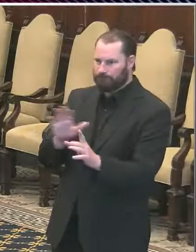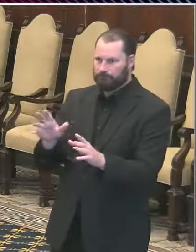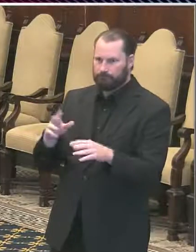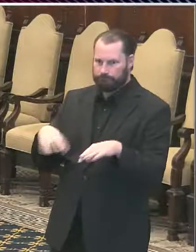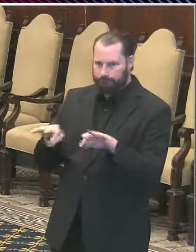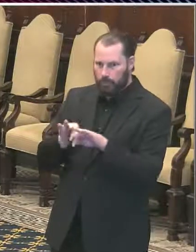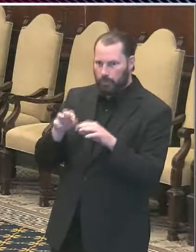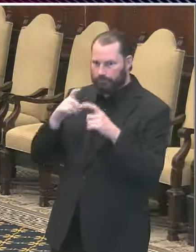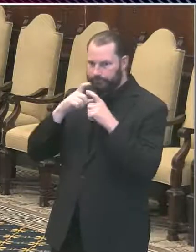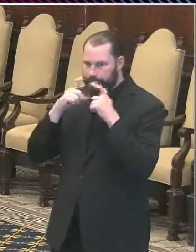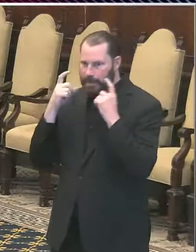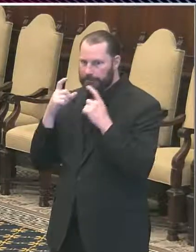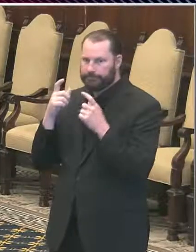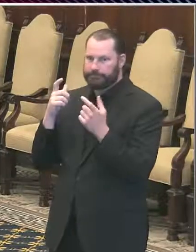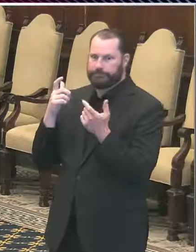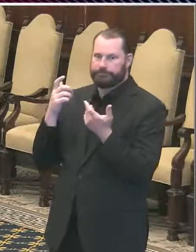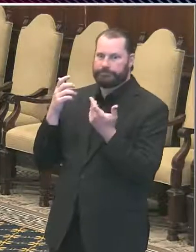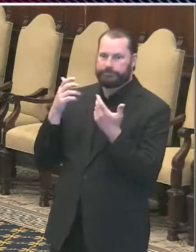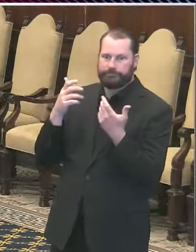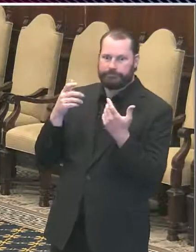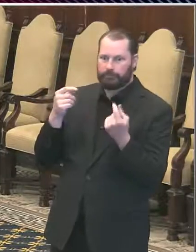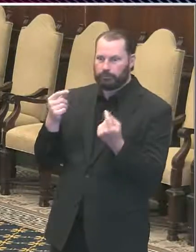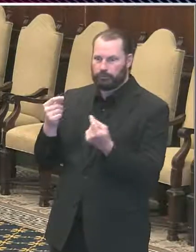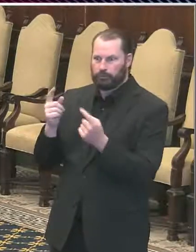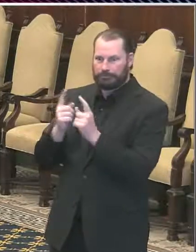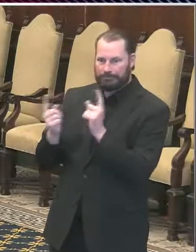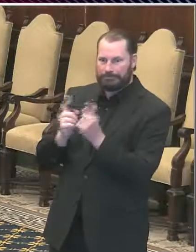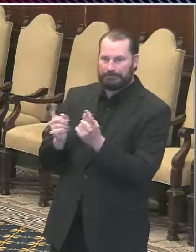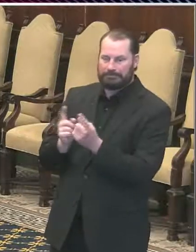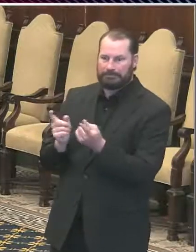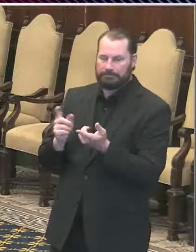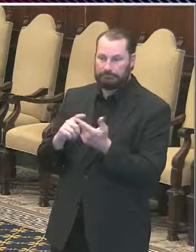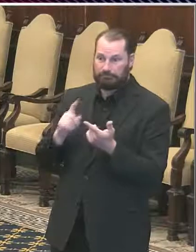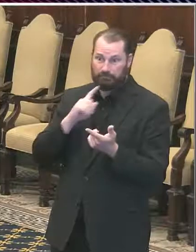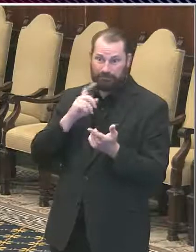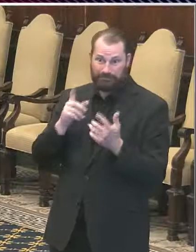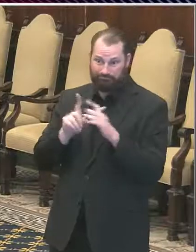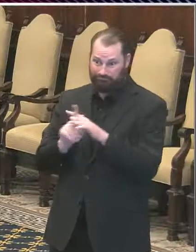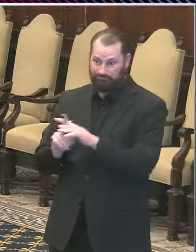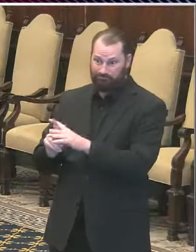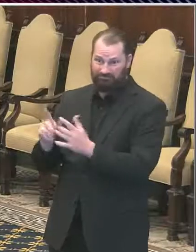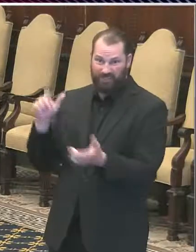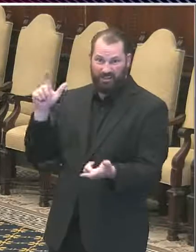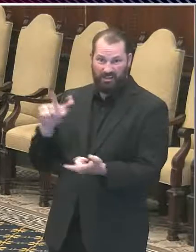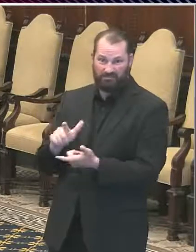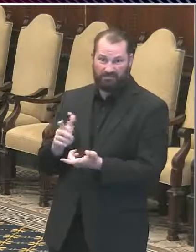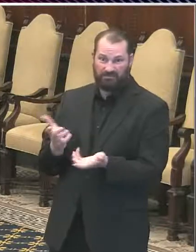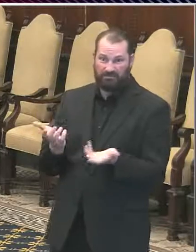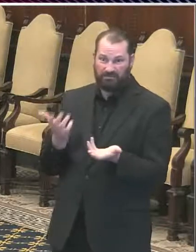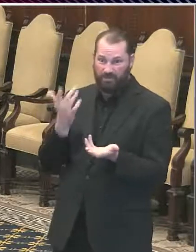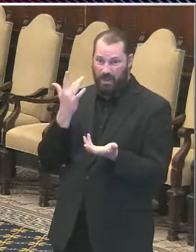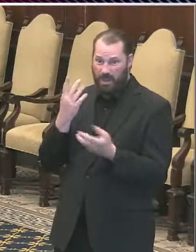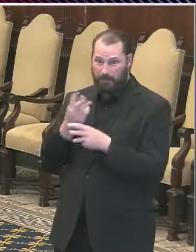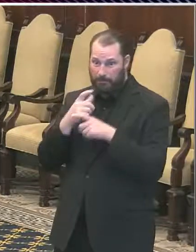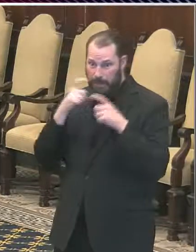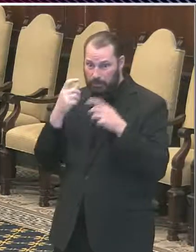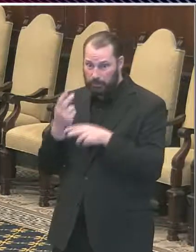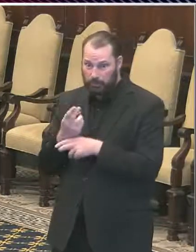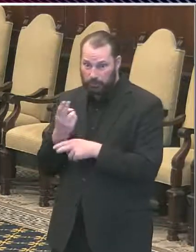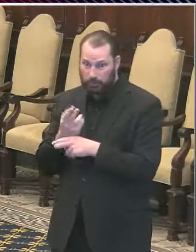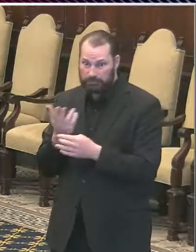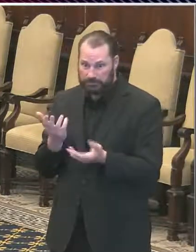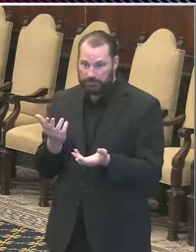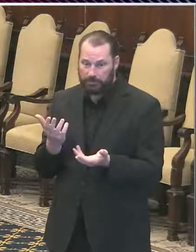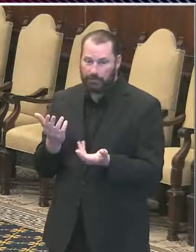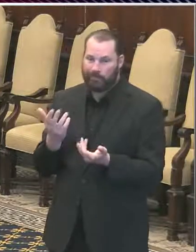as opposed to 500 cases a day. The police have been more interactive. We're not obviously arresting anyone. They have the ability to